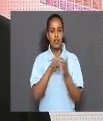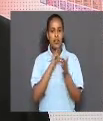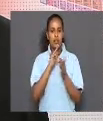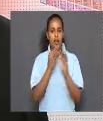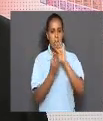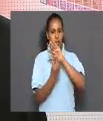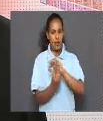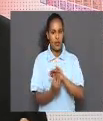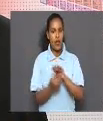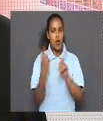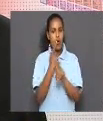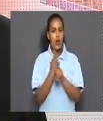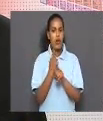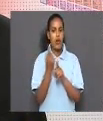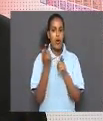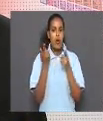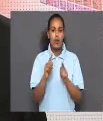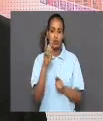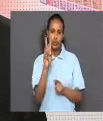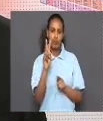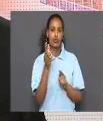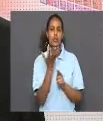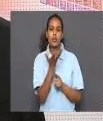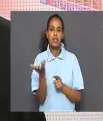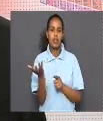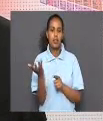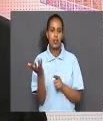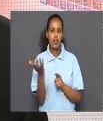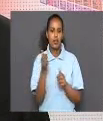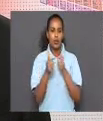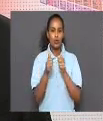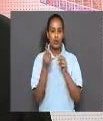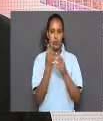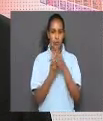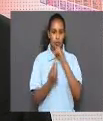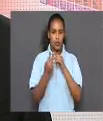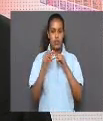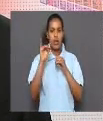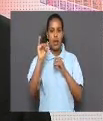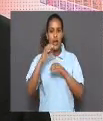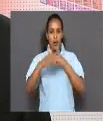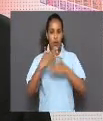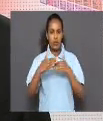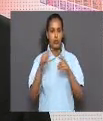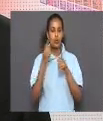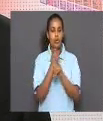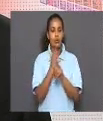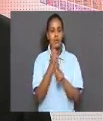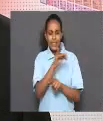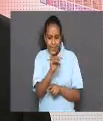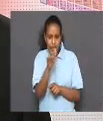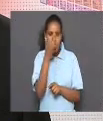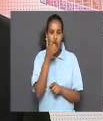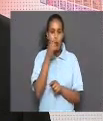is an effect that occurs when two substances, which both ionize to produce the